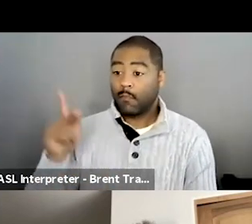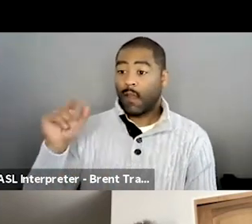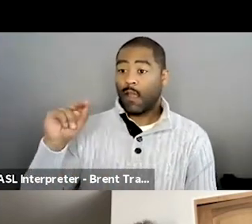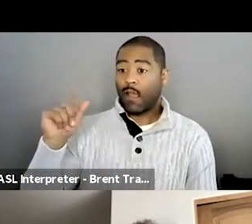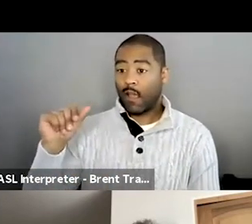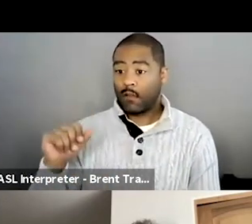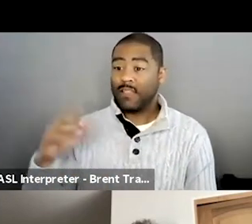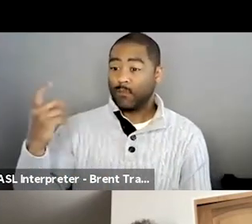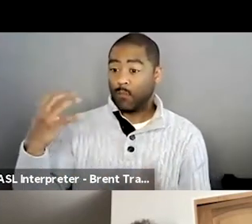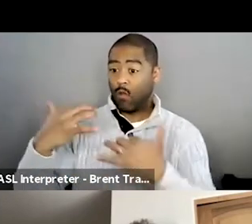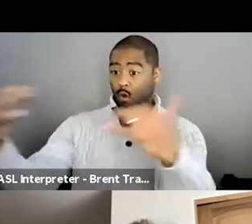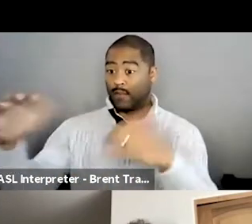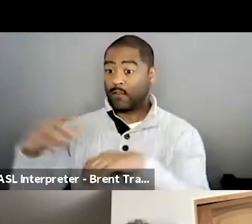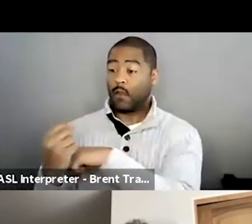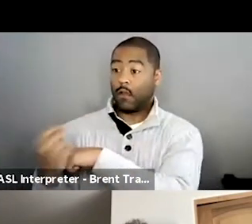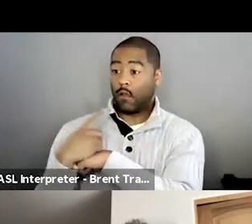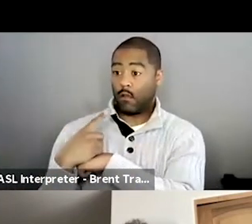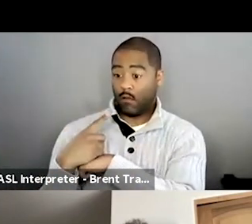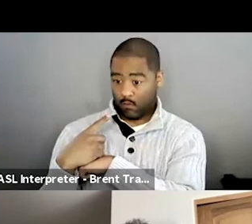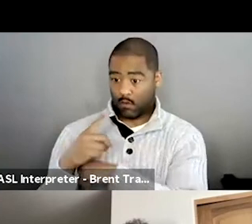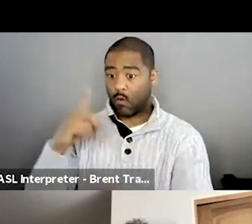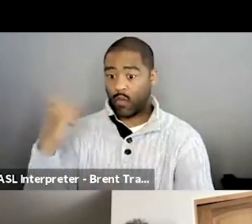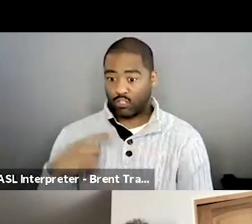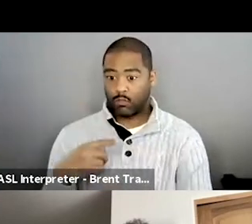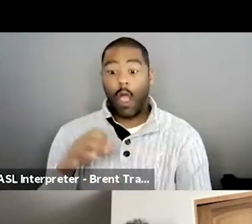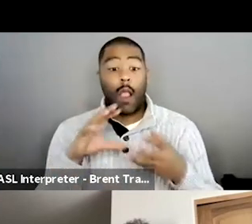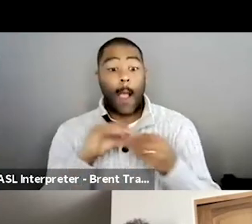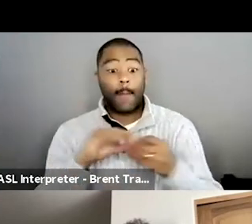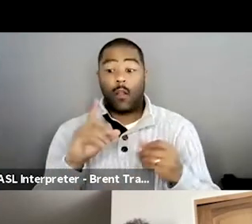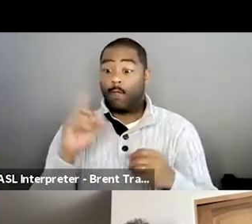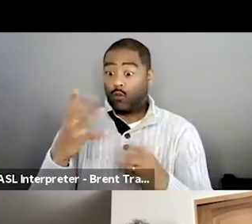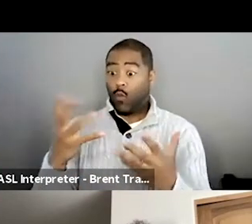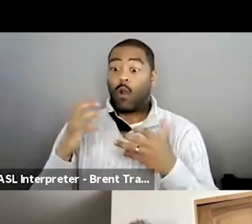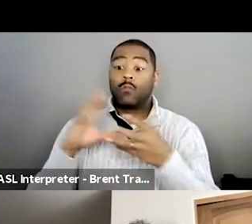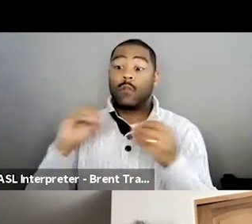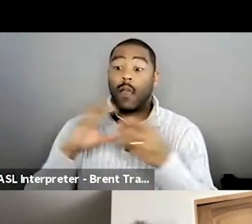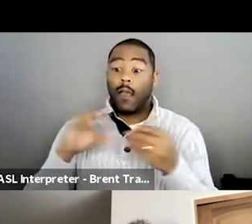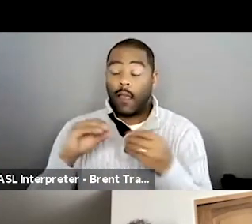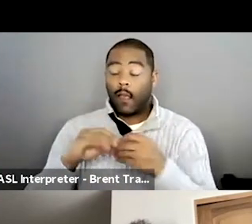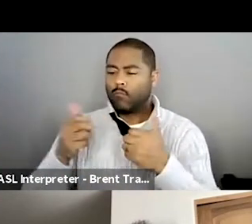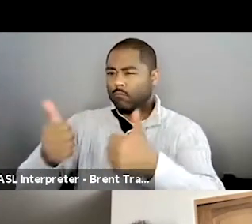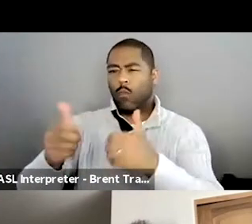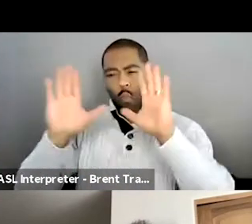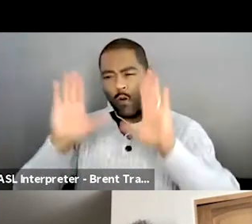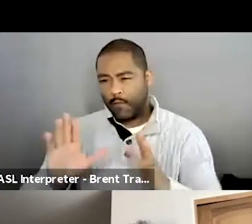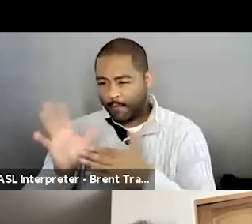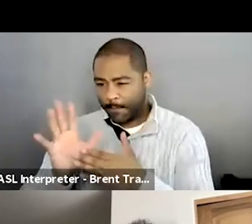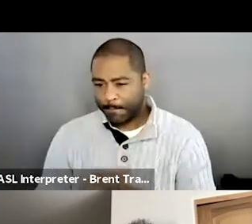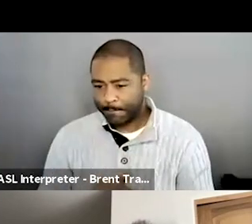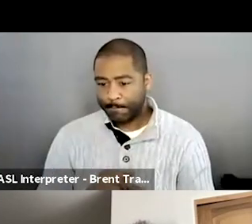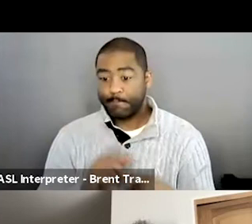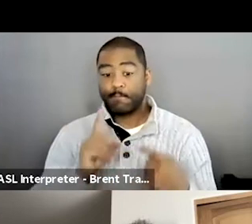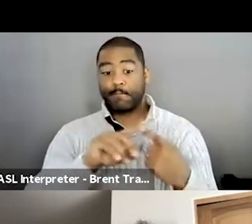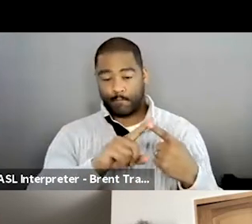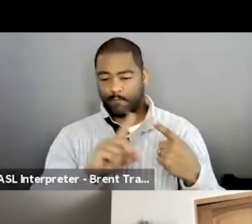Um, and then the question goes, who has taken over the day to day at the house, such as managing their money since